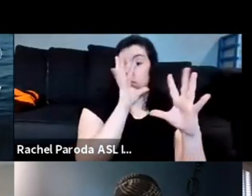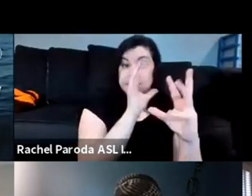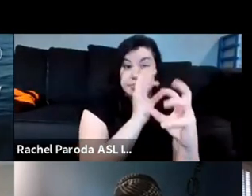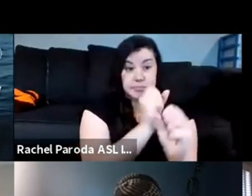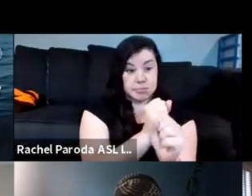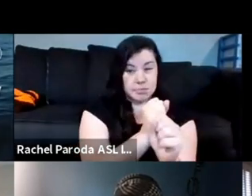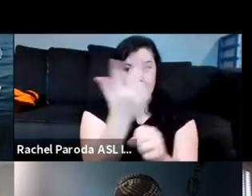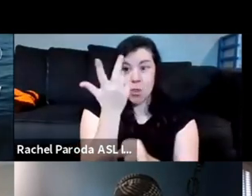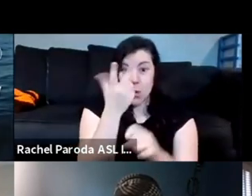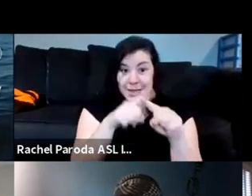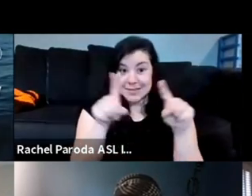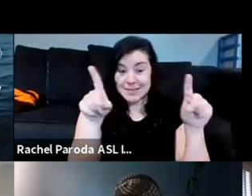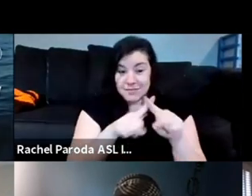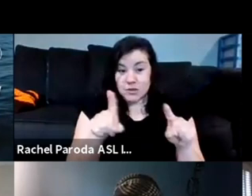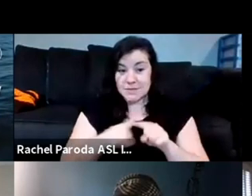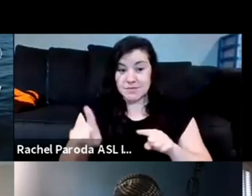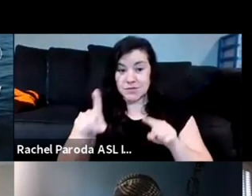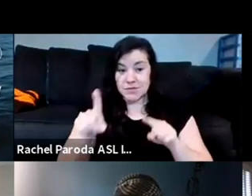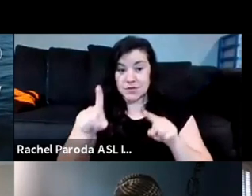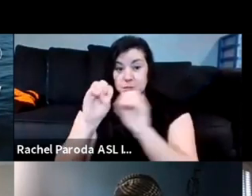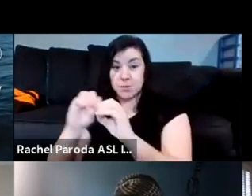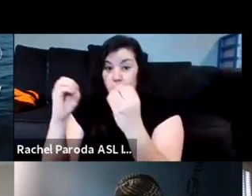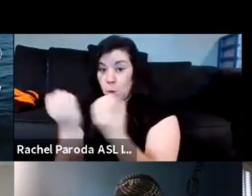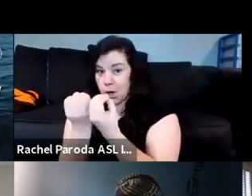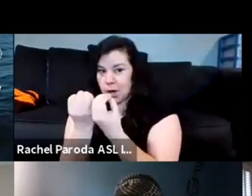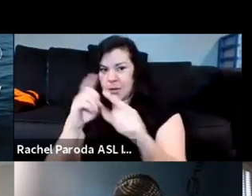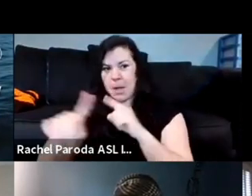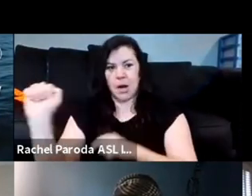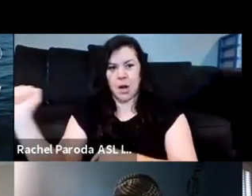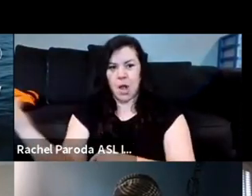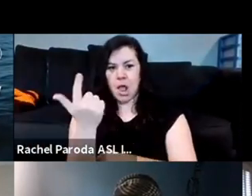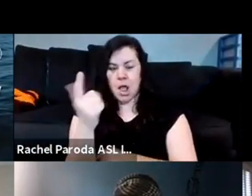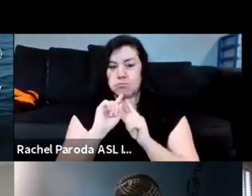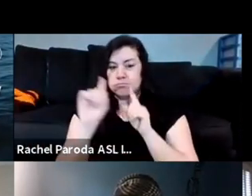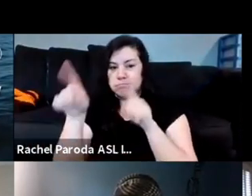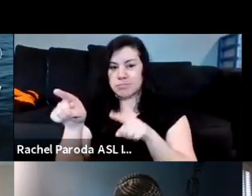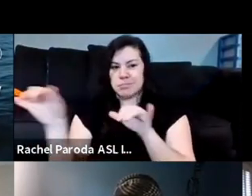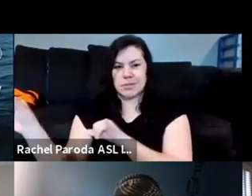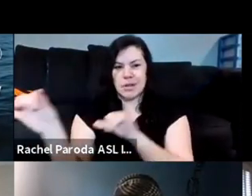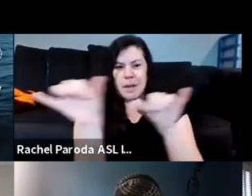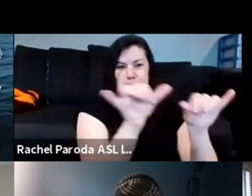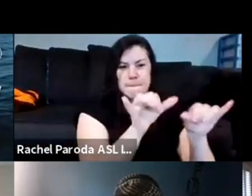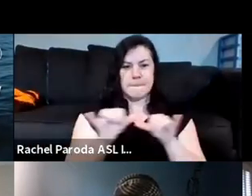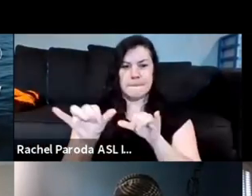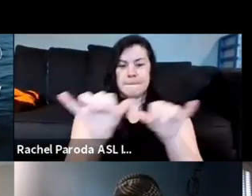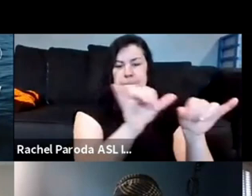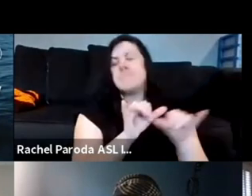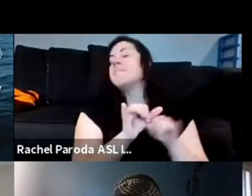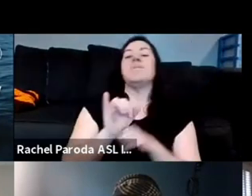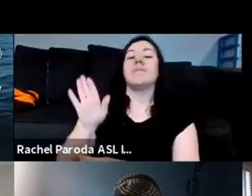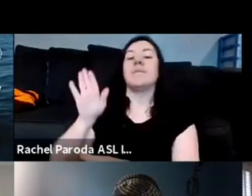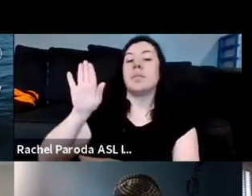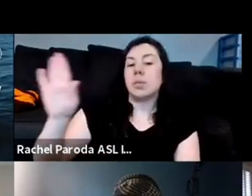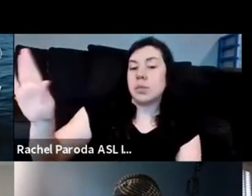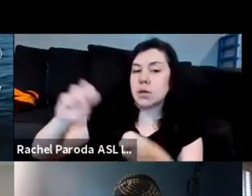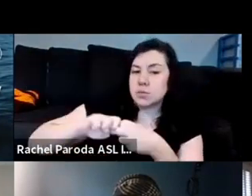different institutions and have very and basically get the same reaction you know so it's their problem and it's like i try to make